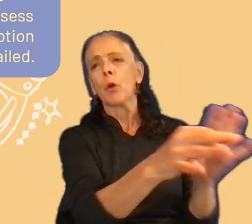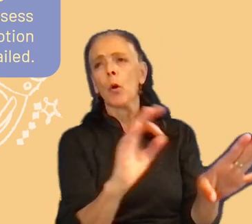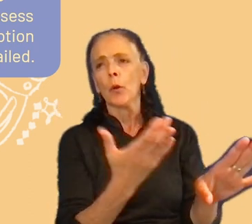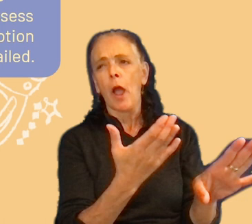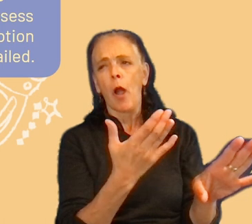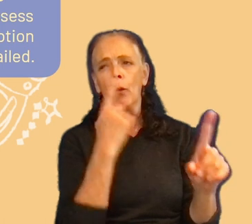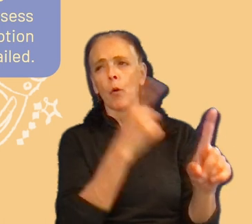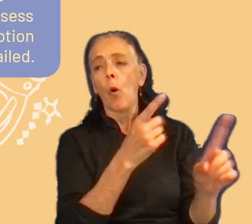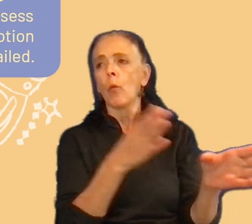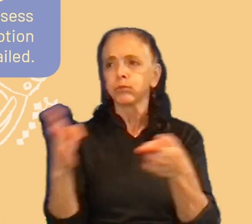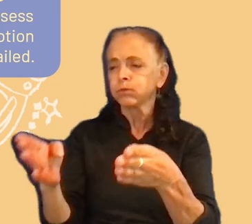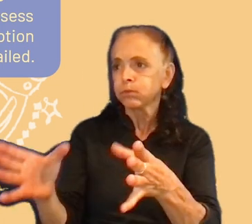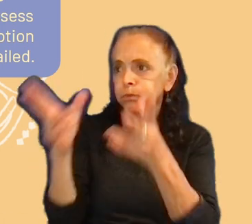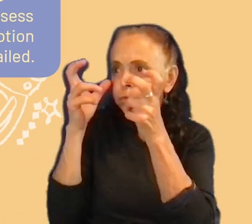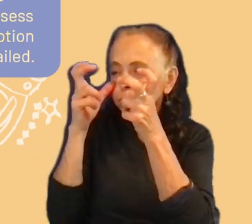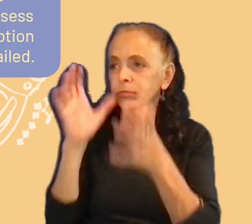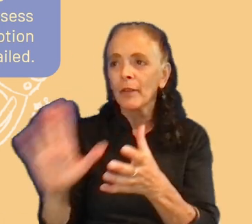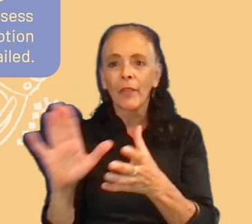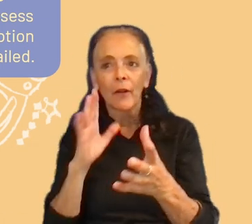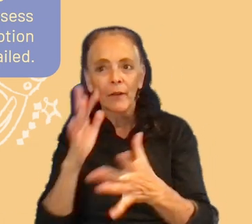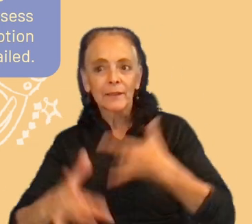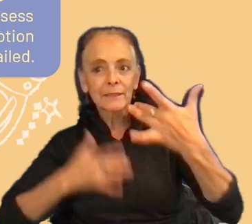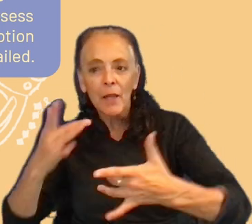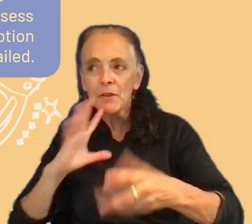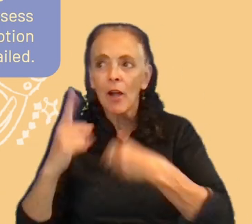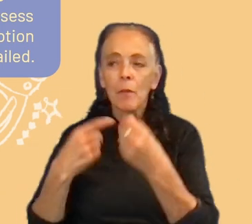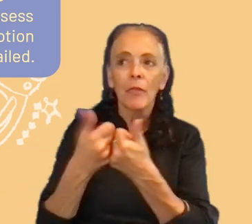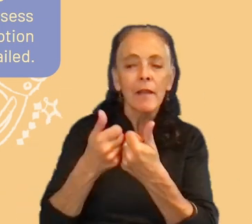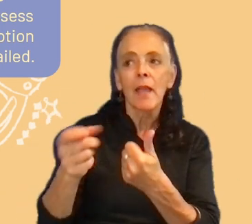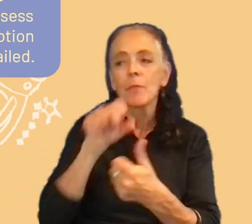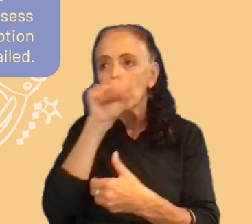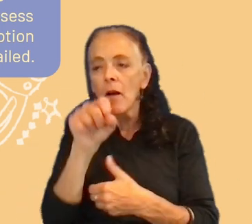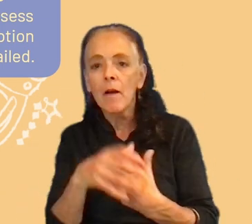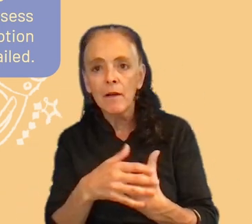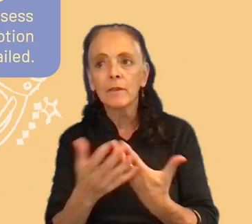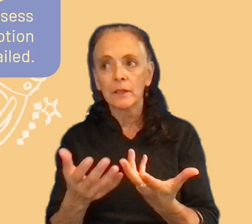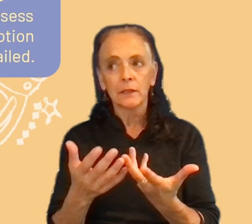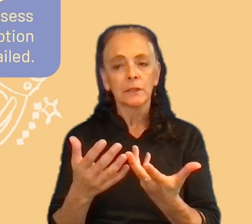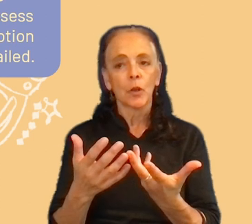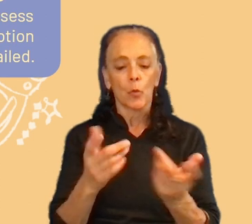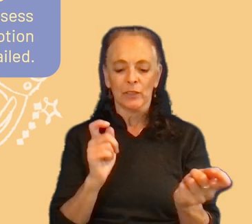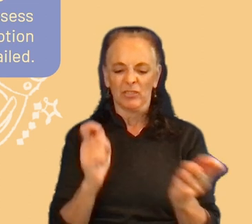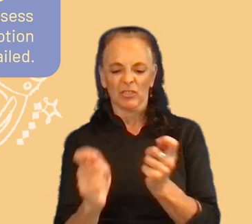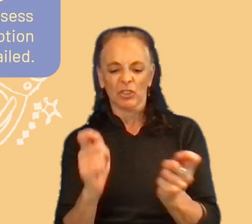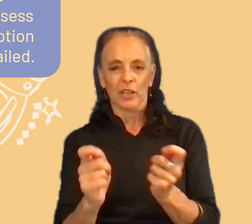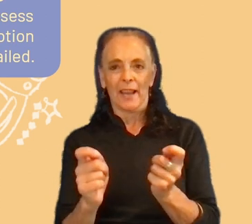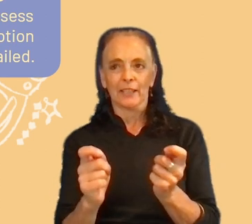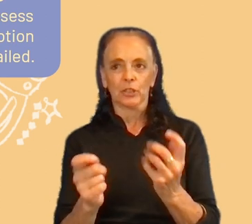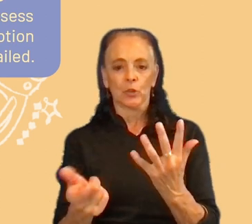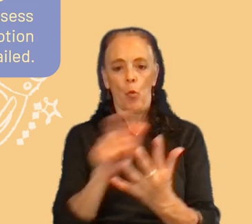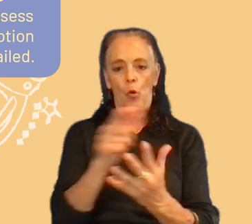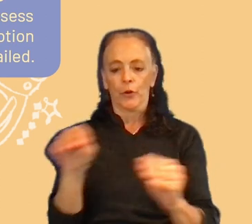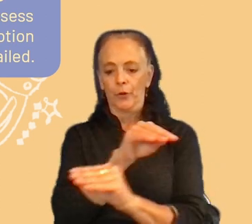hear that this person excited talking about the game that they love. So we just changed the order of, of